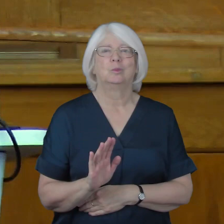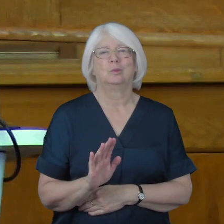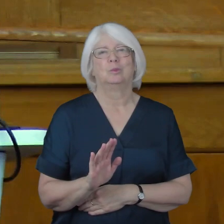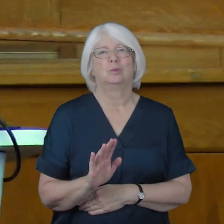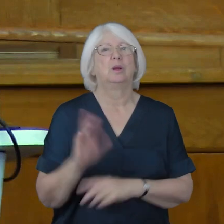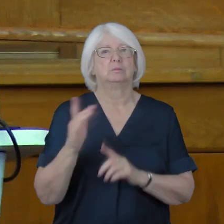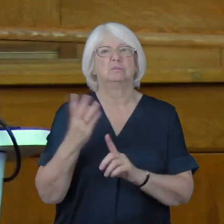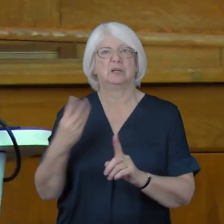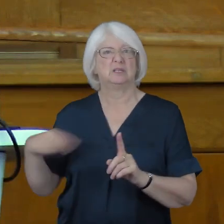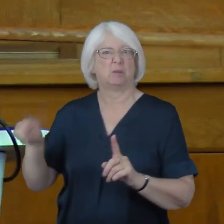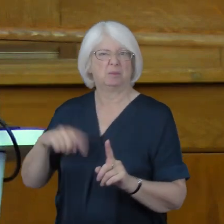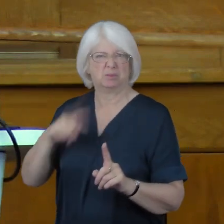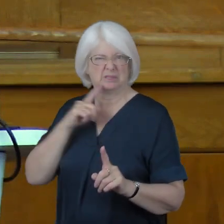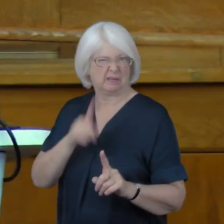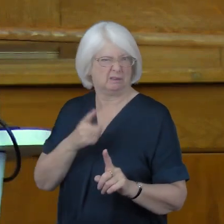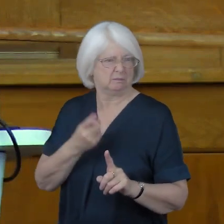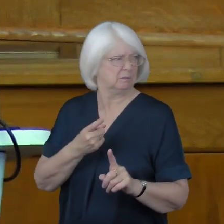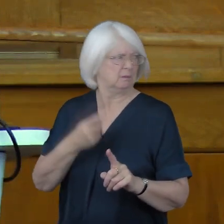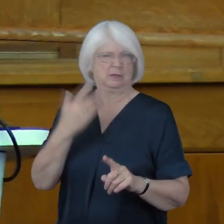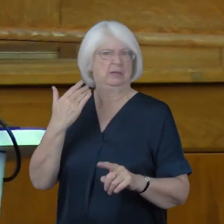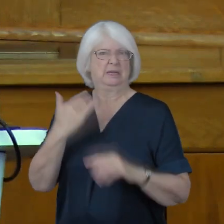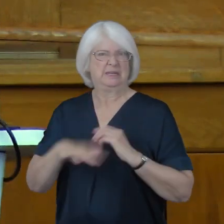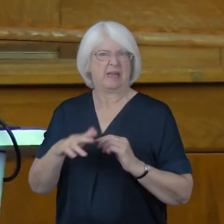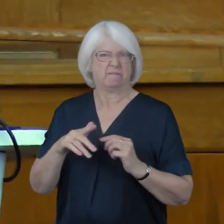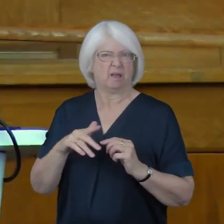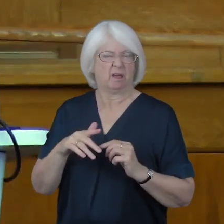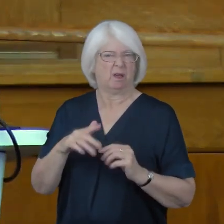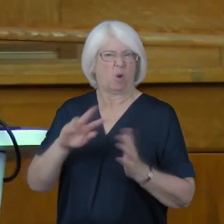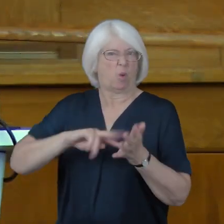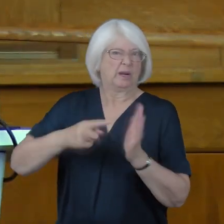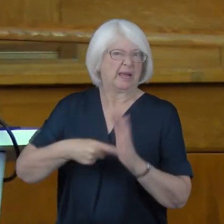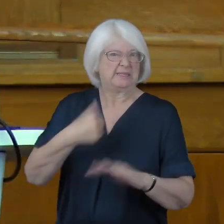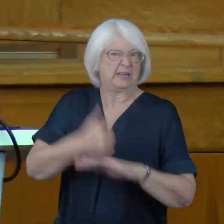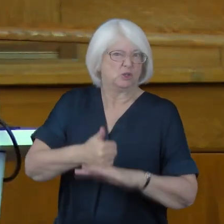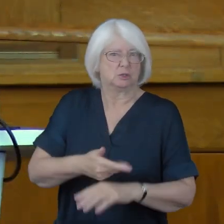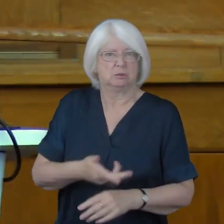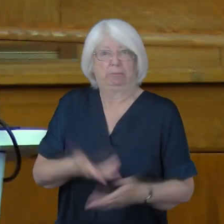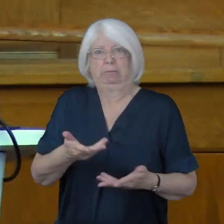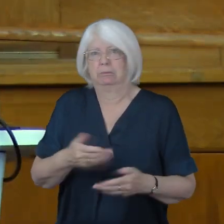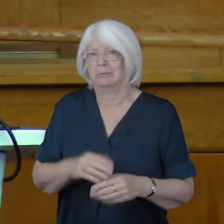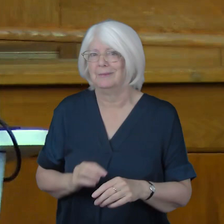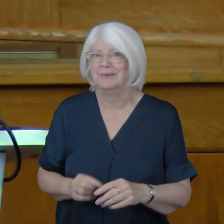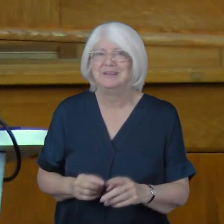One might say, slightly cynically, it's never shown any danger of becoming an organisation.